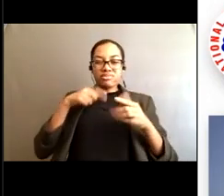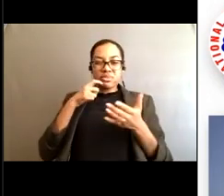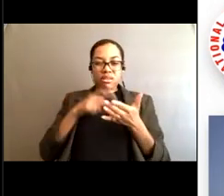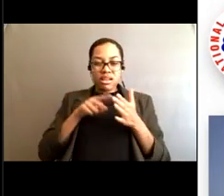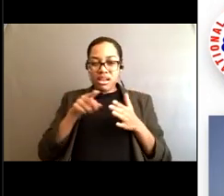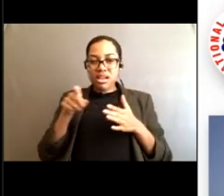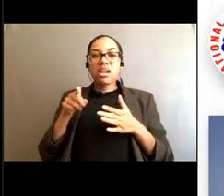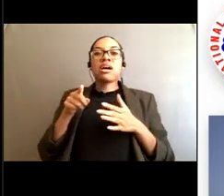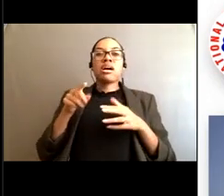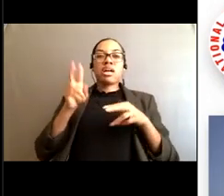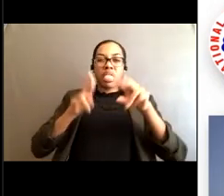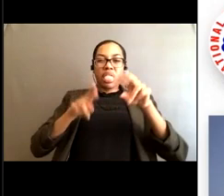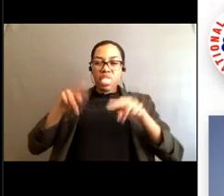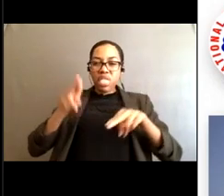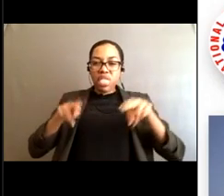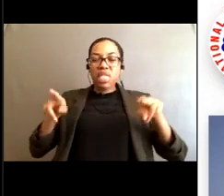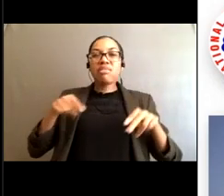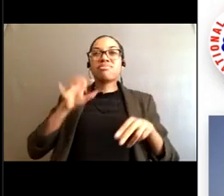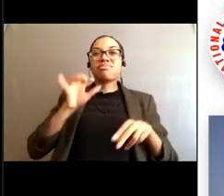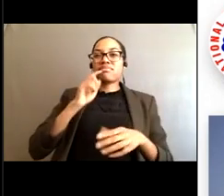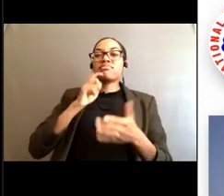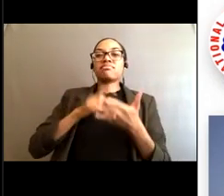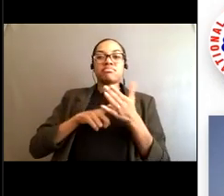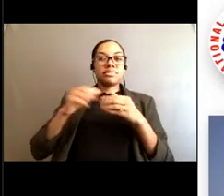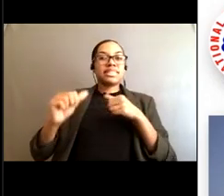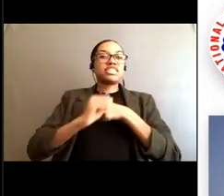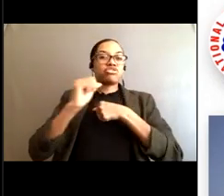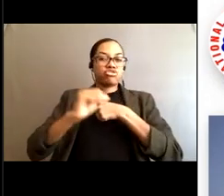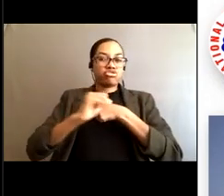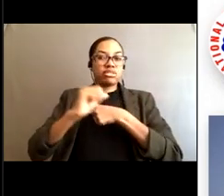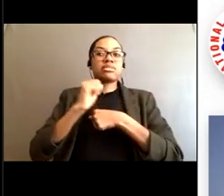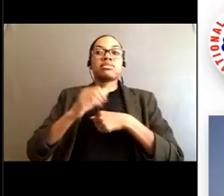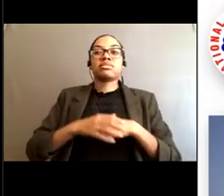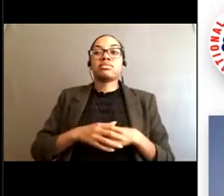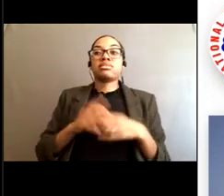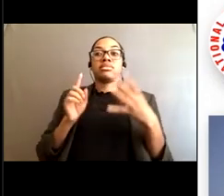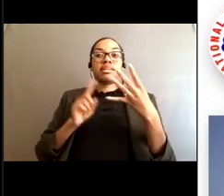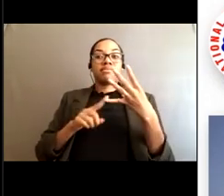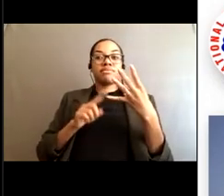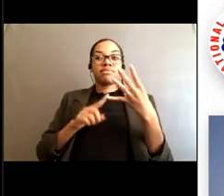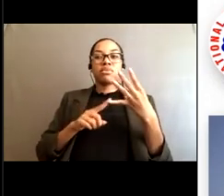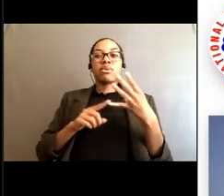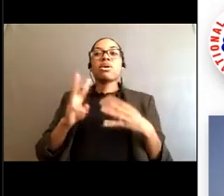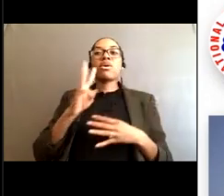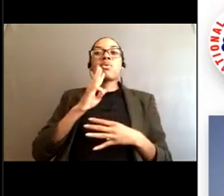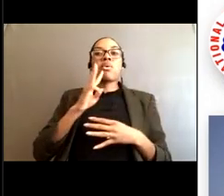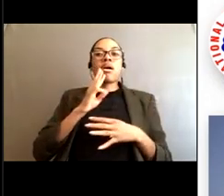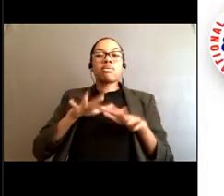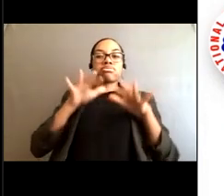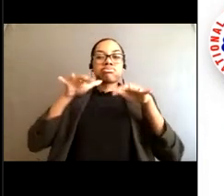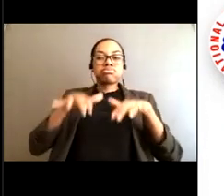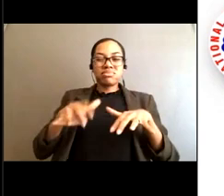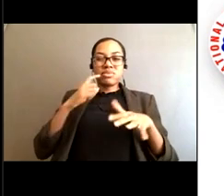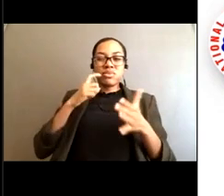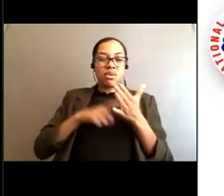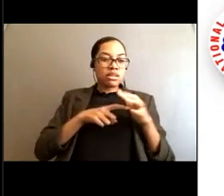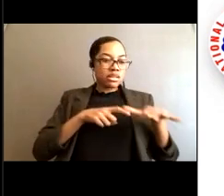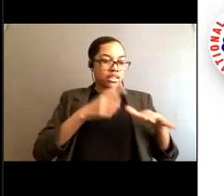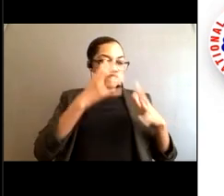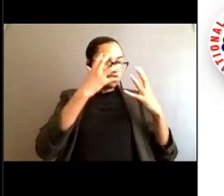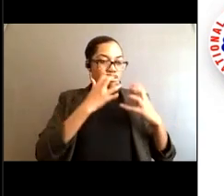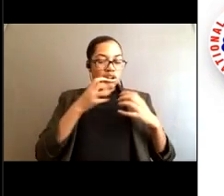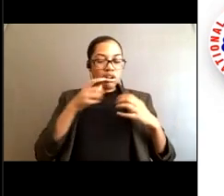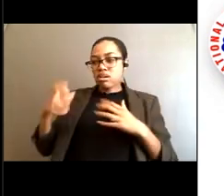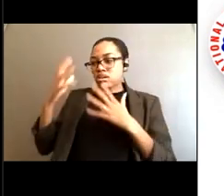break, could also be a sign that there's trouble lurking. So if we go to the next slide, we'll